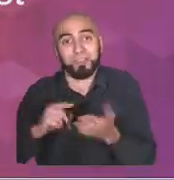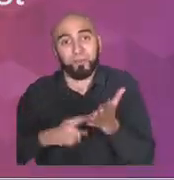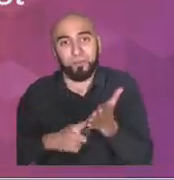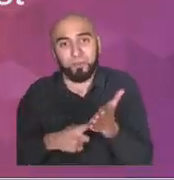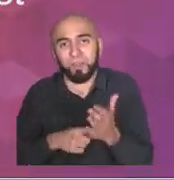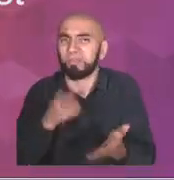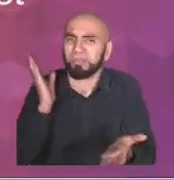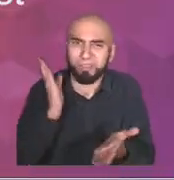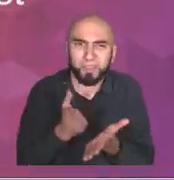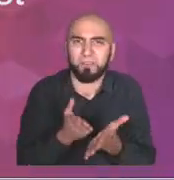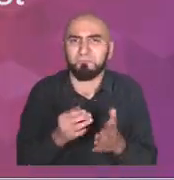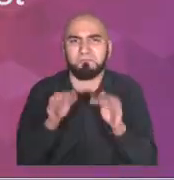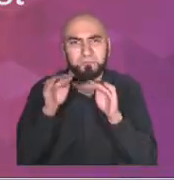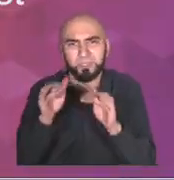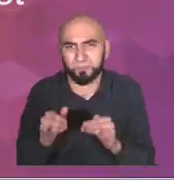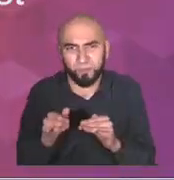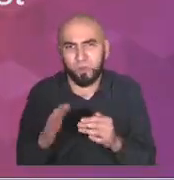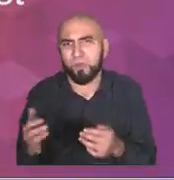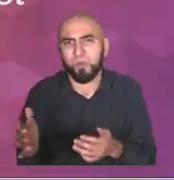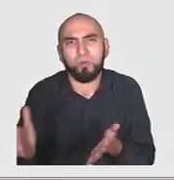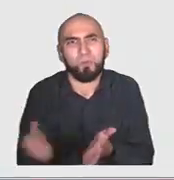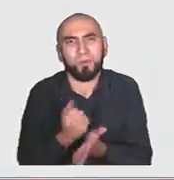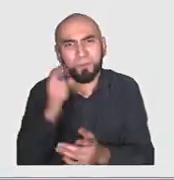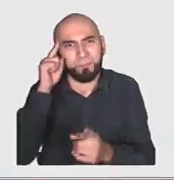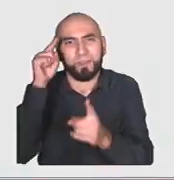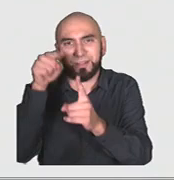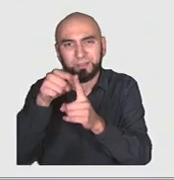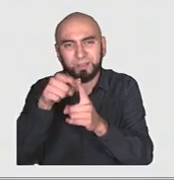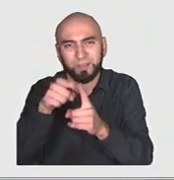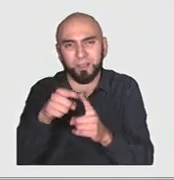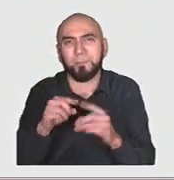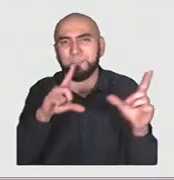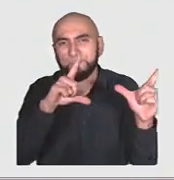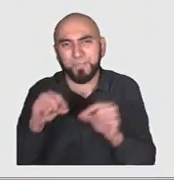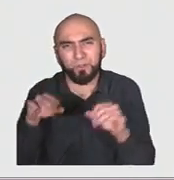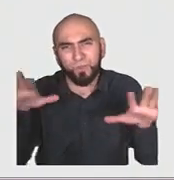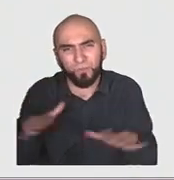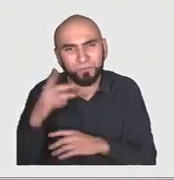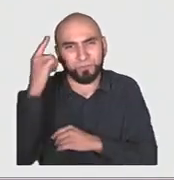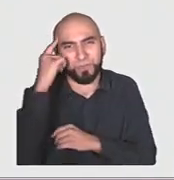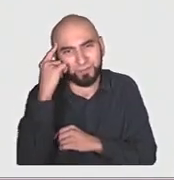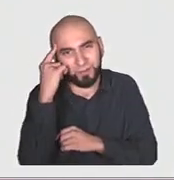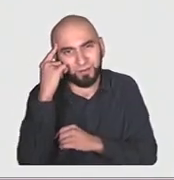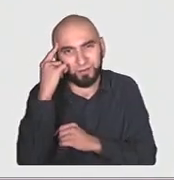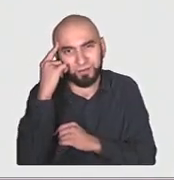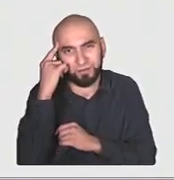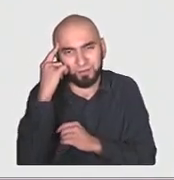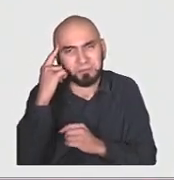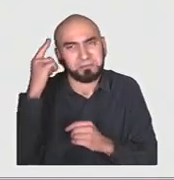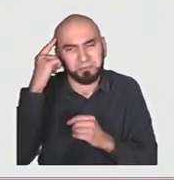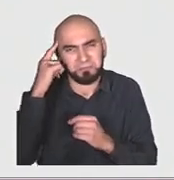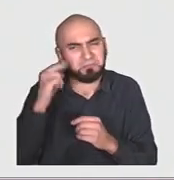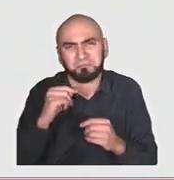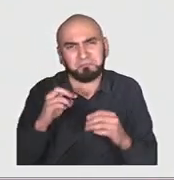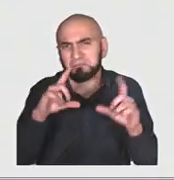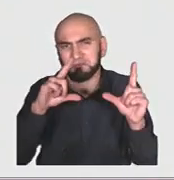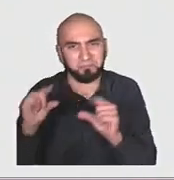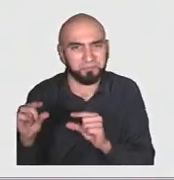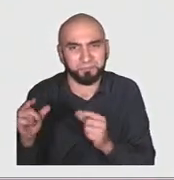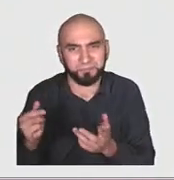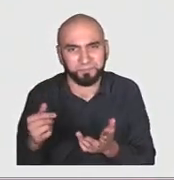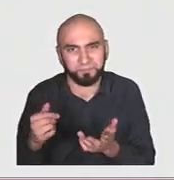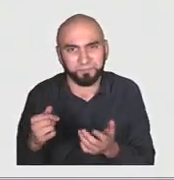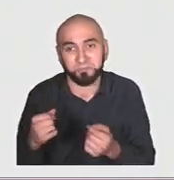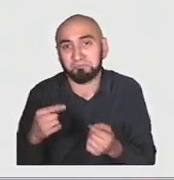amount of mental cost. Because, as Mark Weiser and John Seeley-Brown and everybody might agree with, isn't a